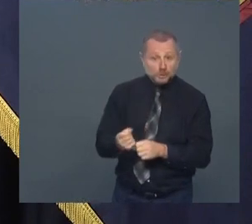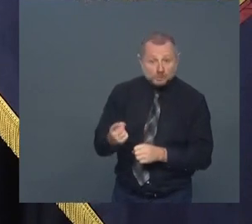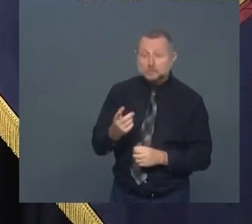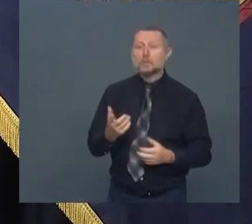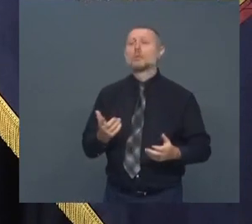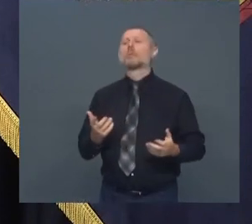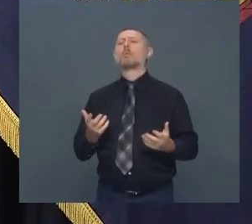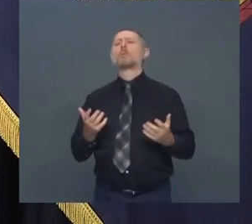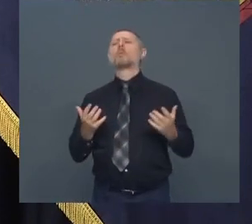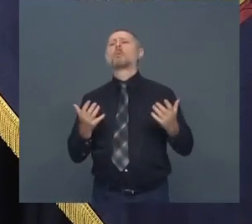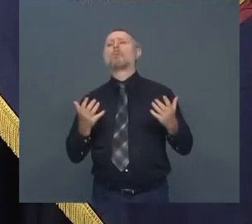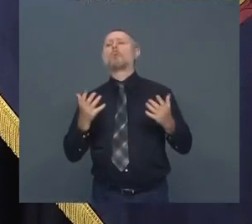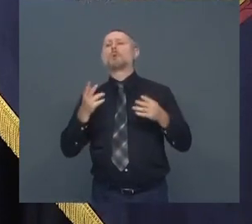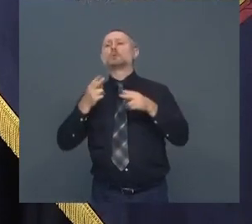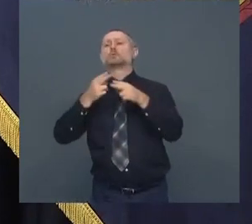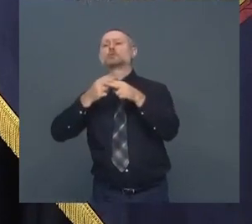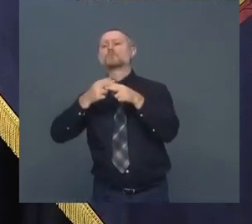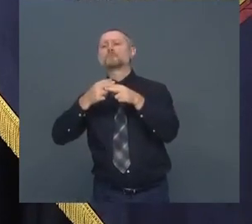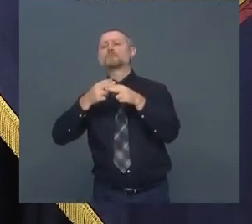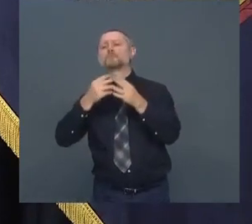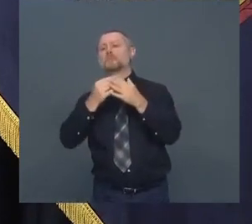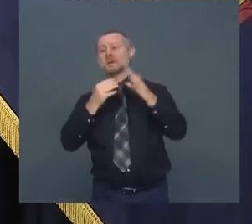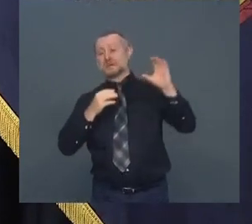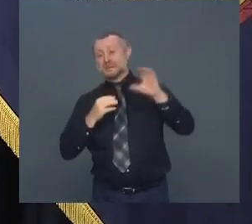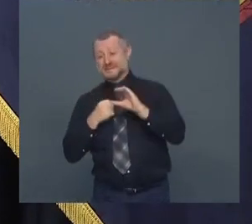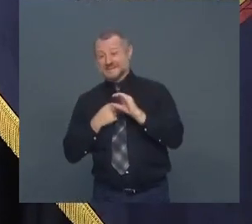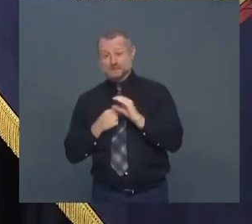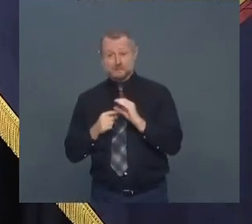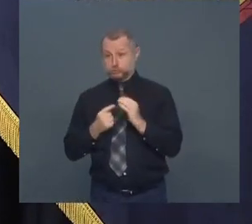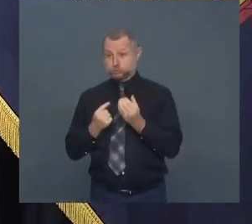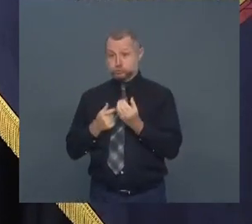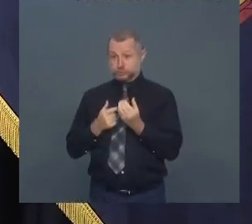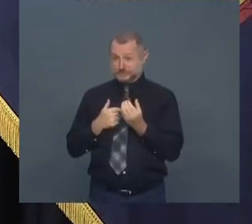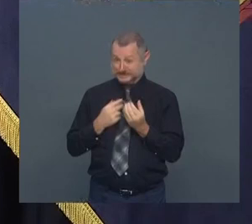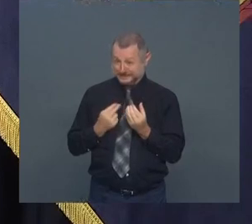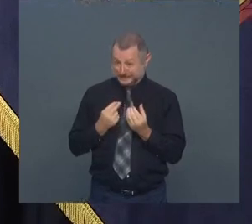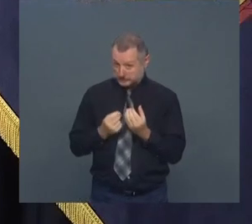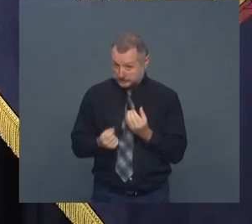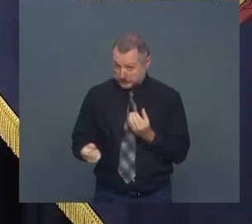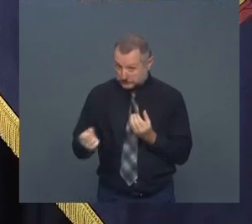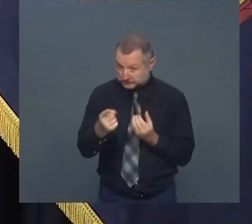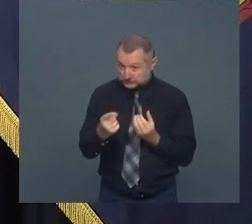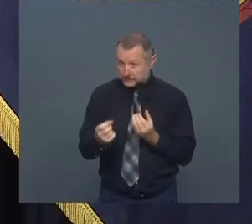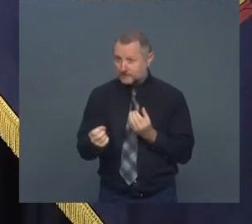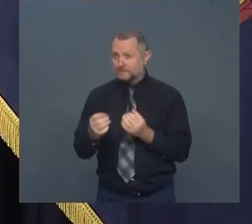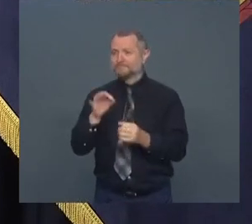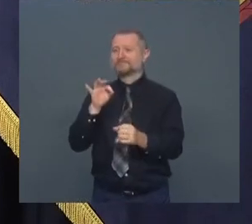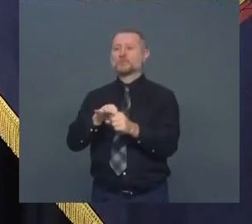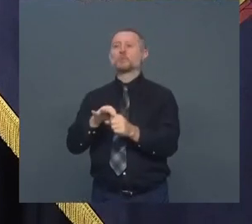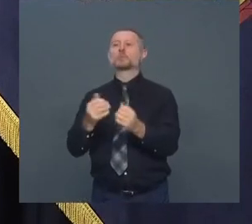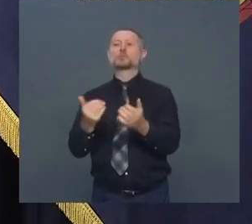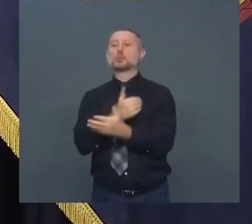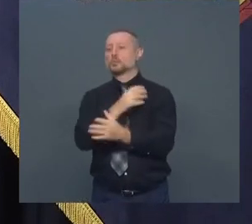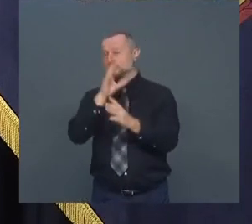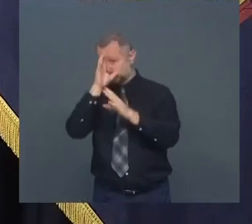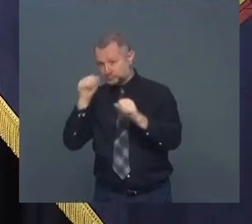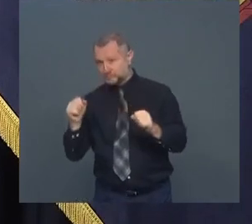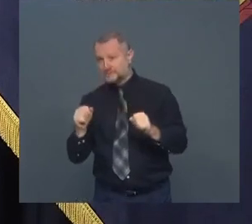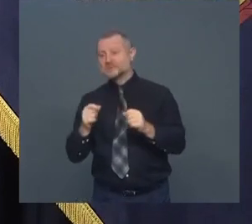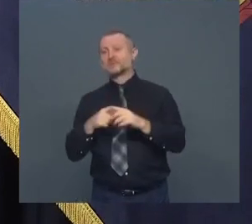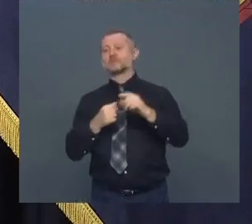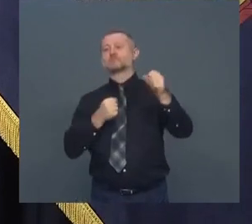to get us to next year. Uh, then you have a new president next year who actually acts